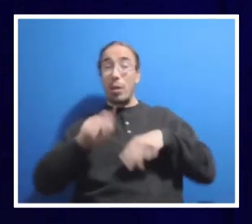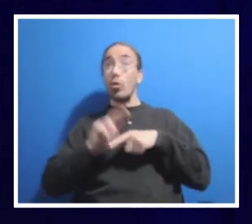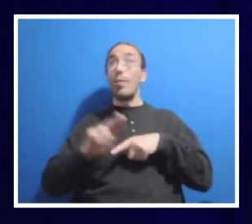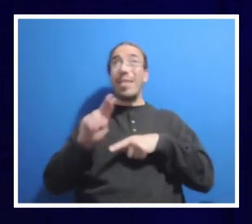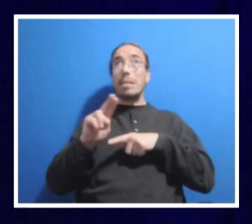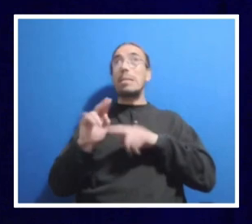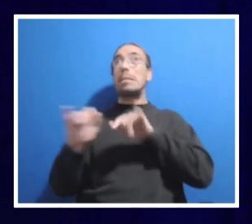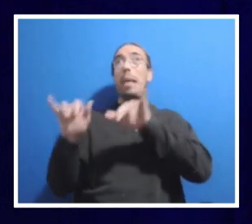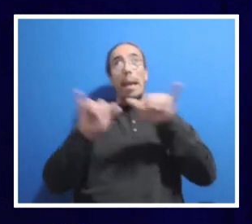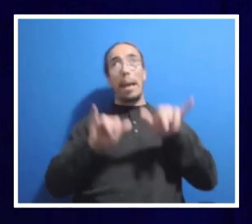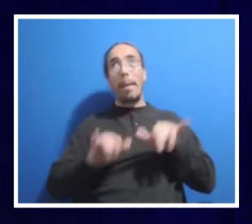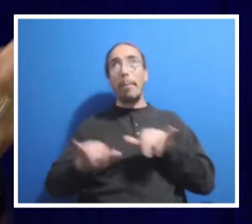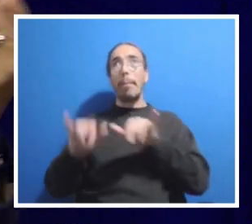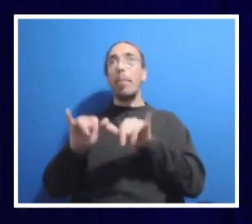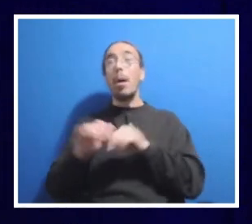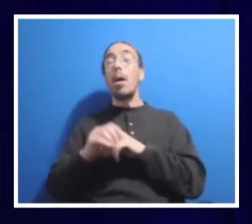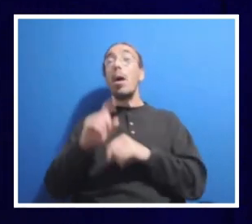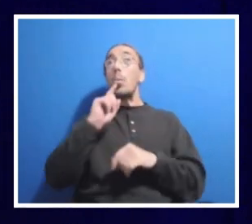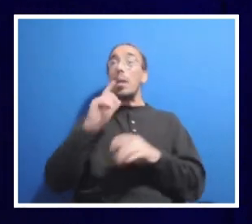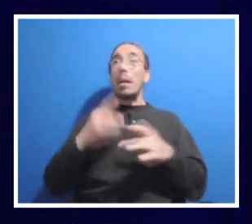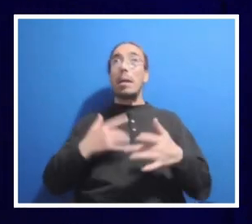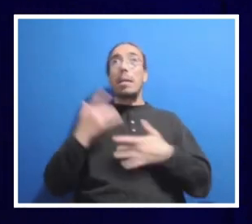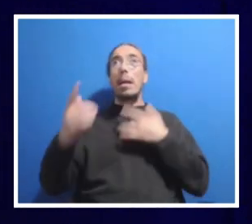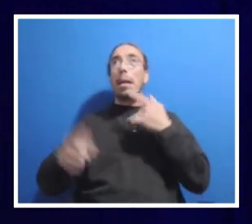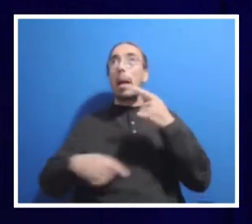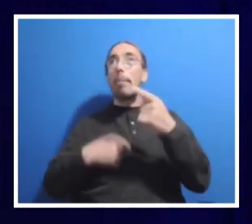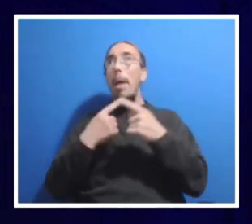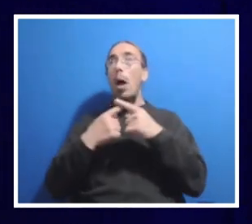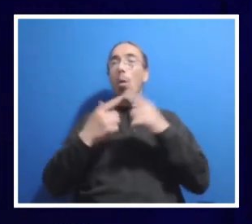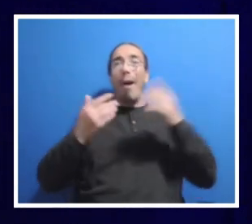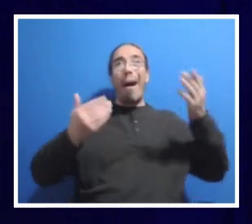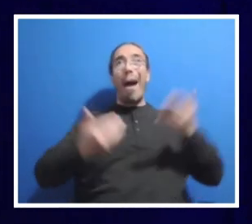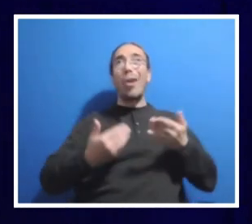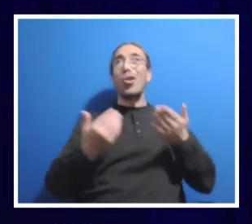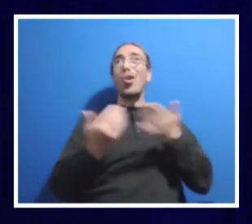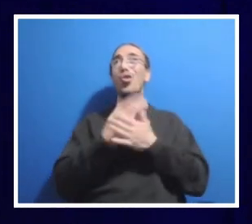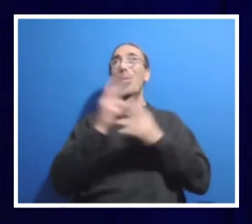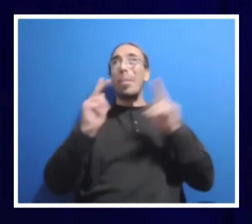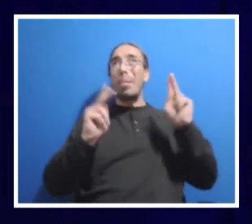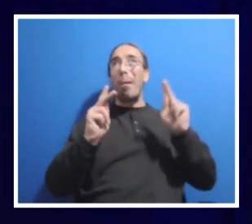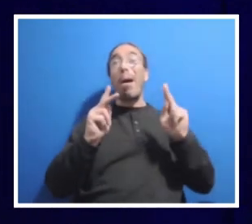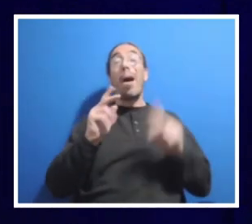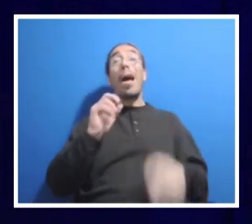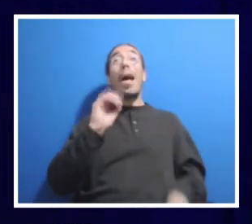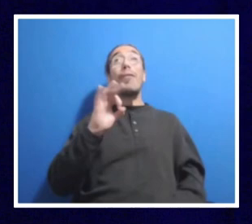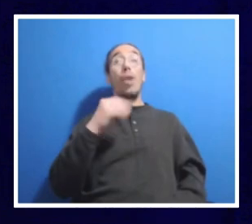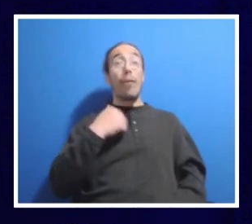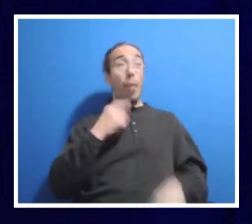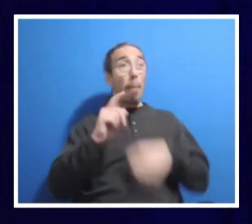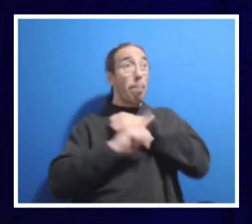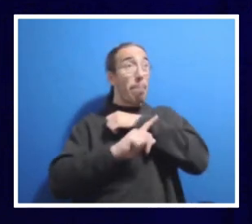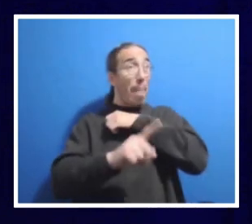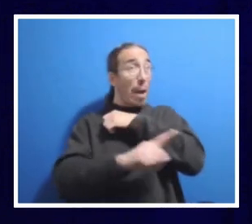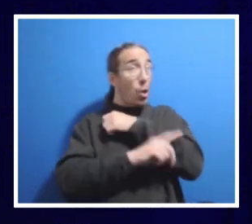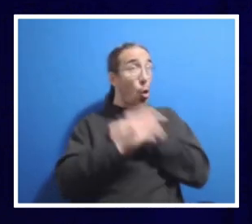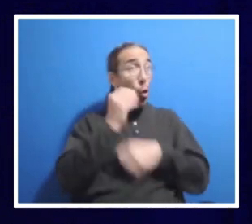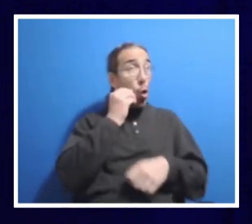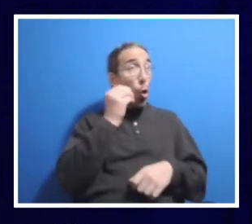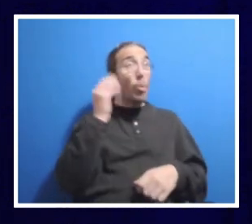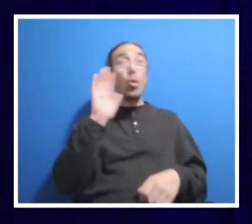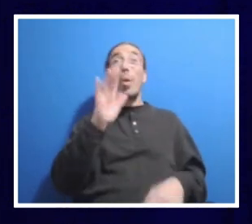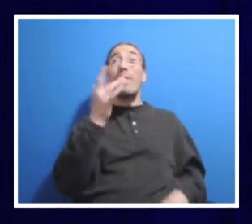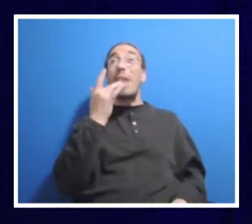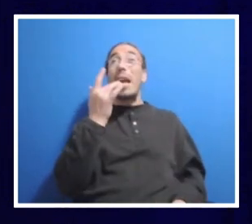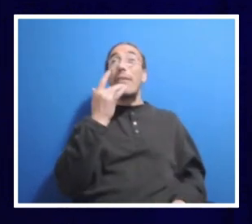We're all so excited about bringing in new people. So let's say you have a bucket at home and you're filling it up with your favorite beverage.